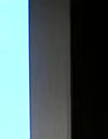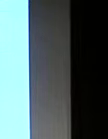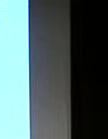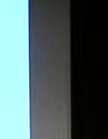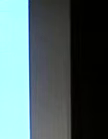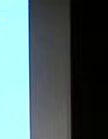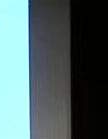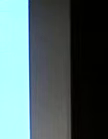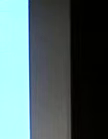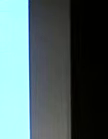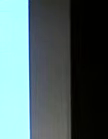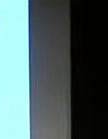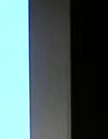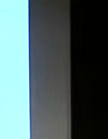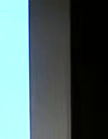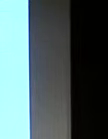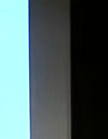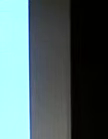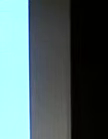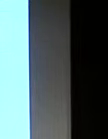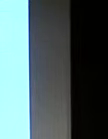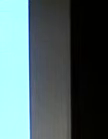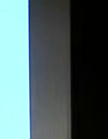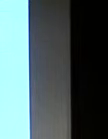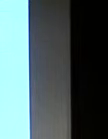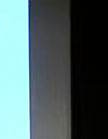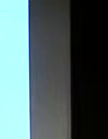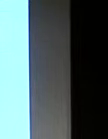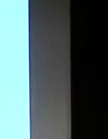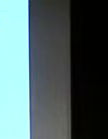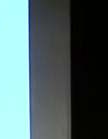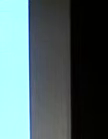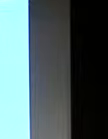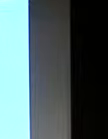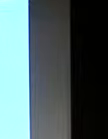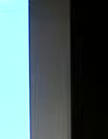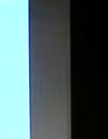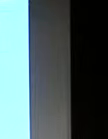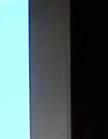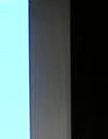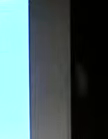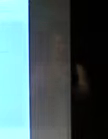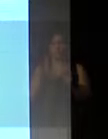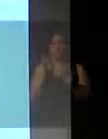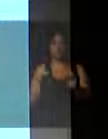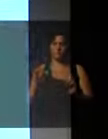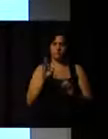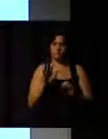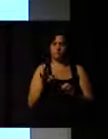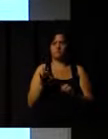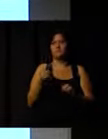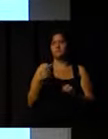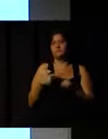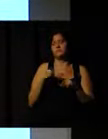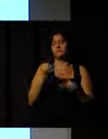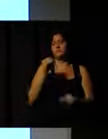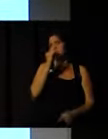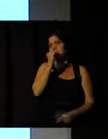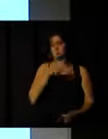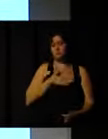attending training courses at the university. That is a little bit sad for me because